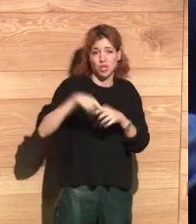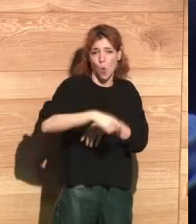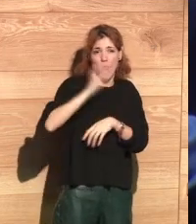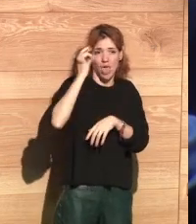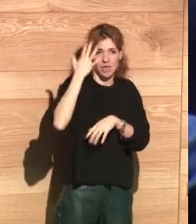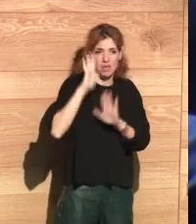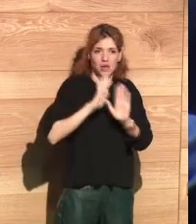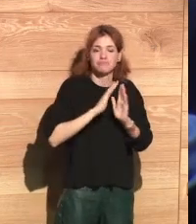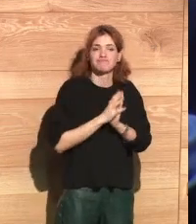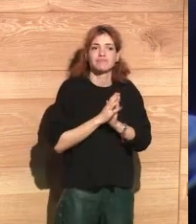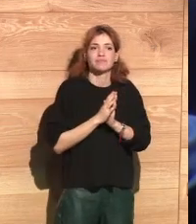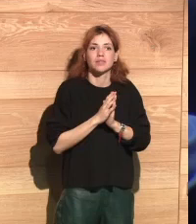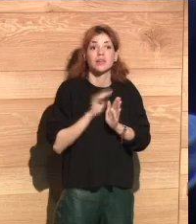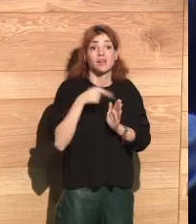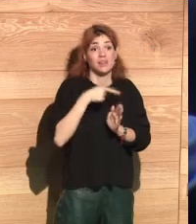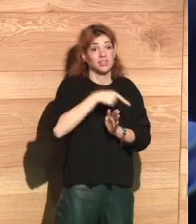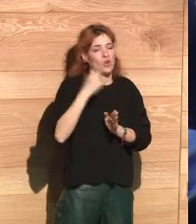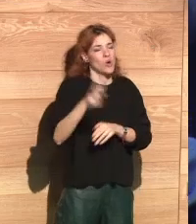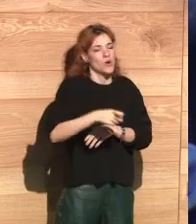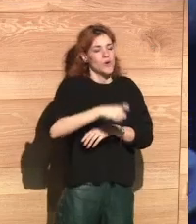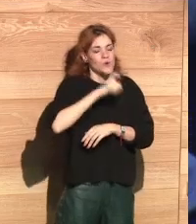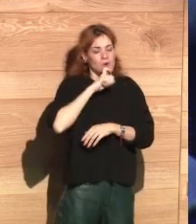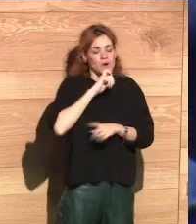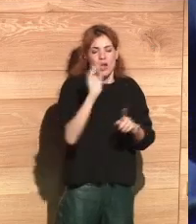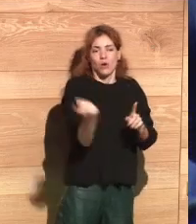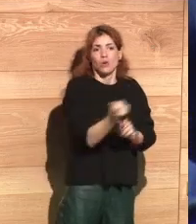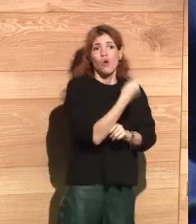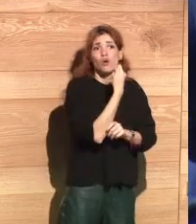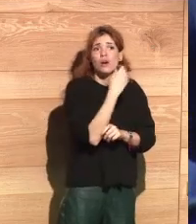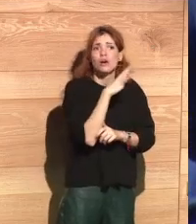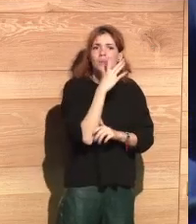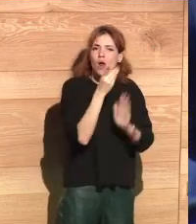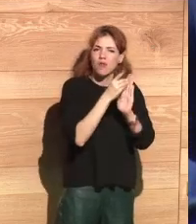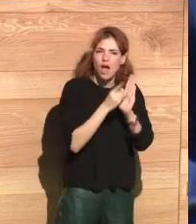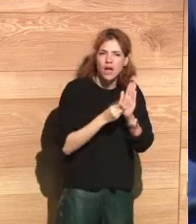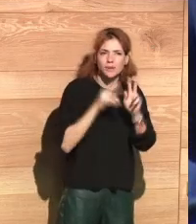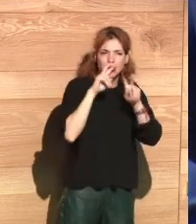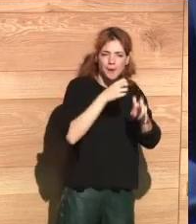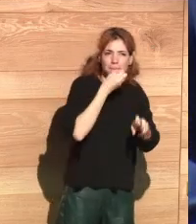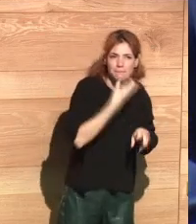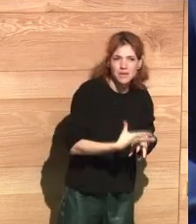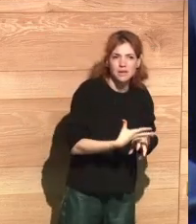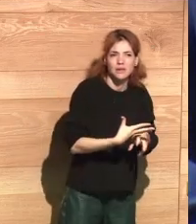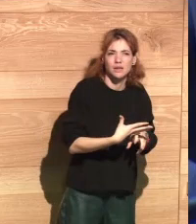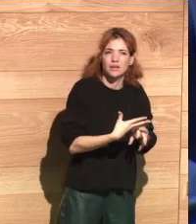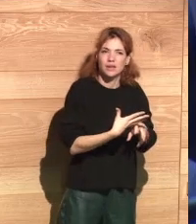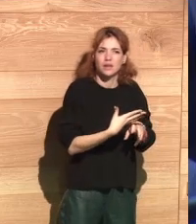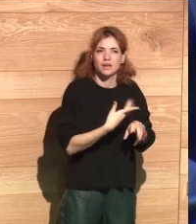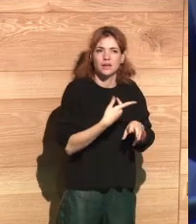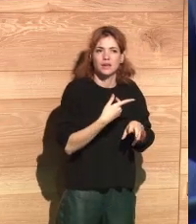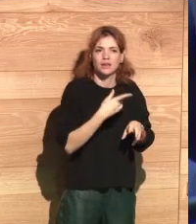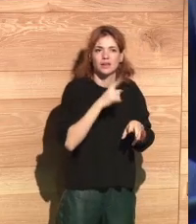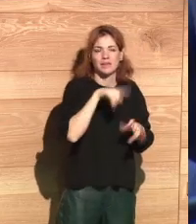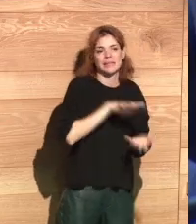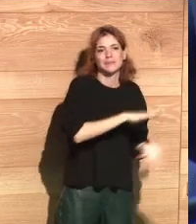input them into algorithms for machine learning, etc. To be able to do this is complicated, because we